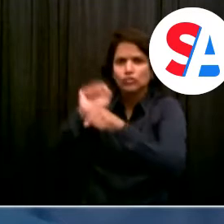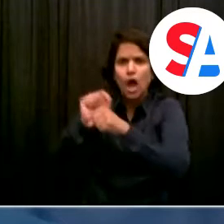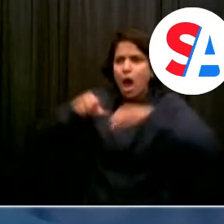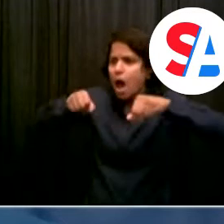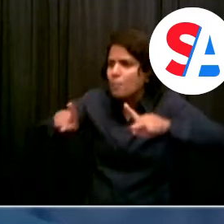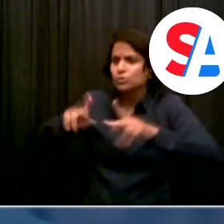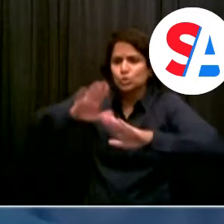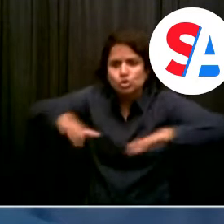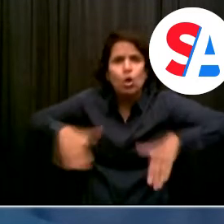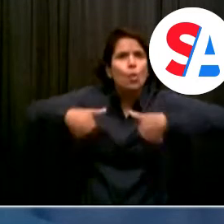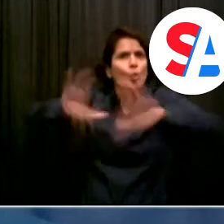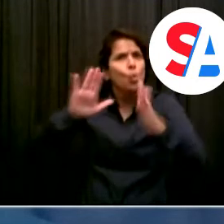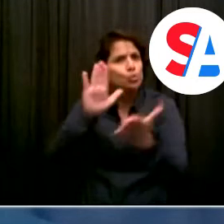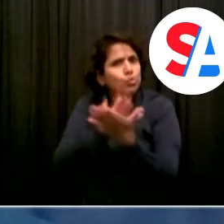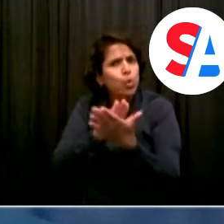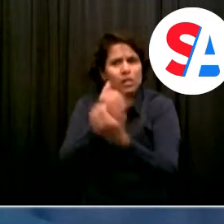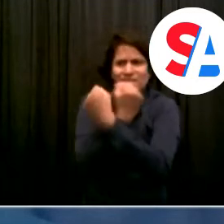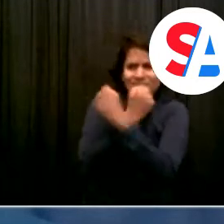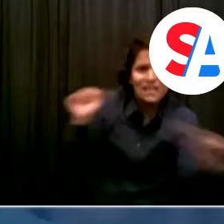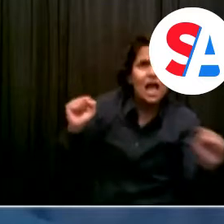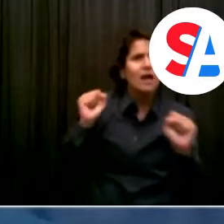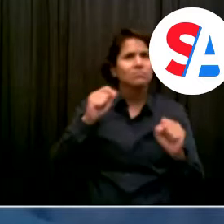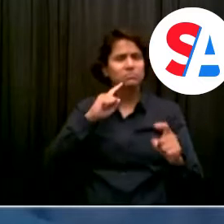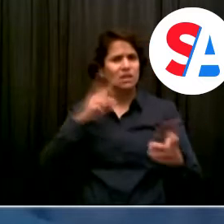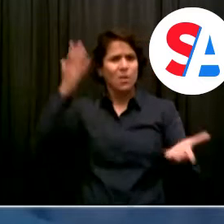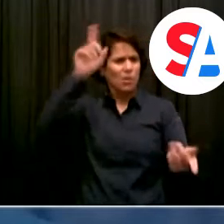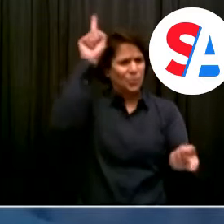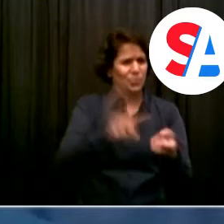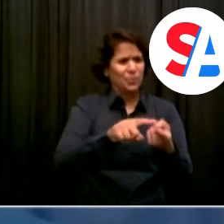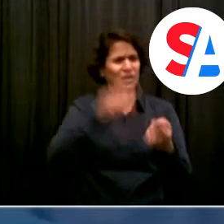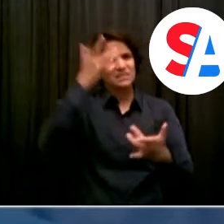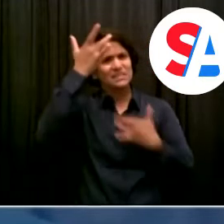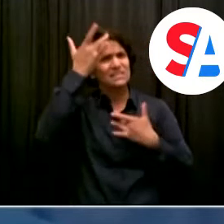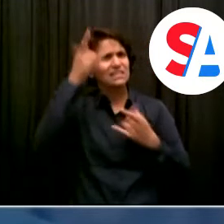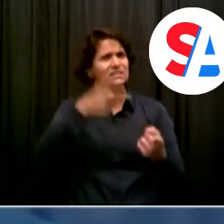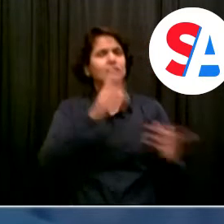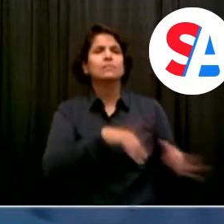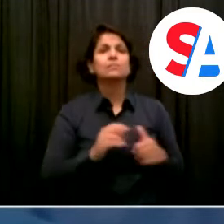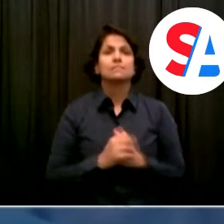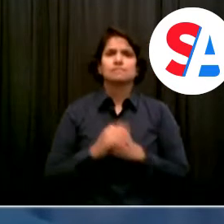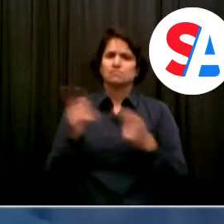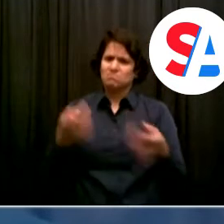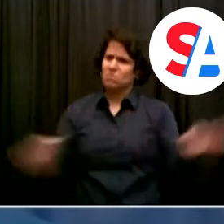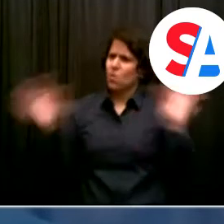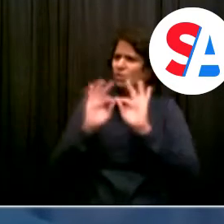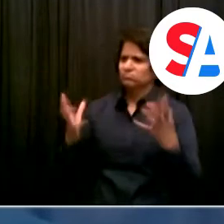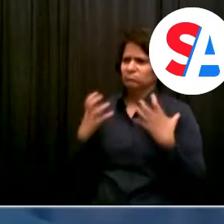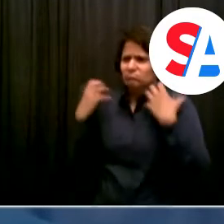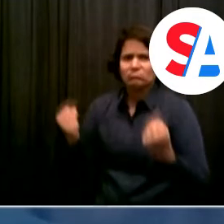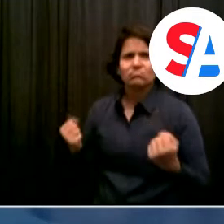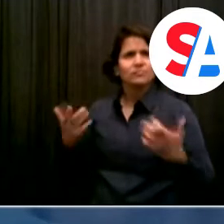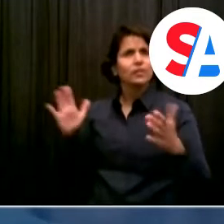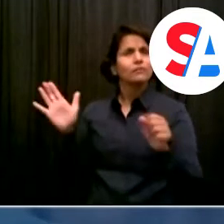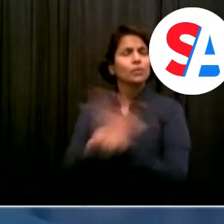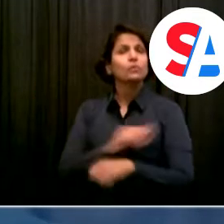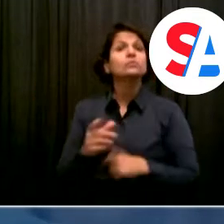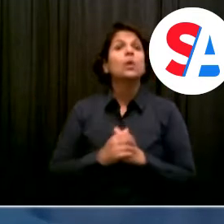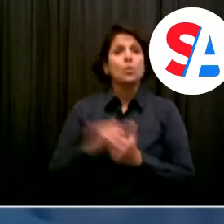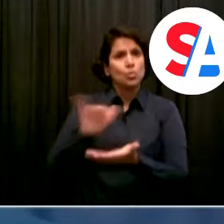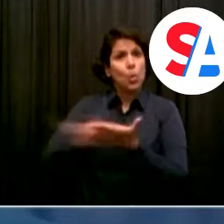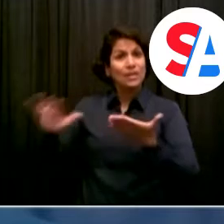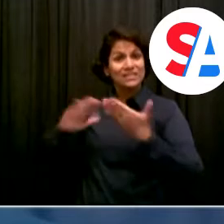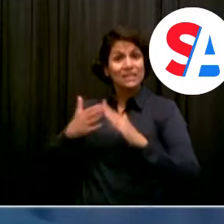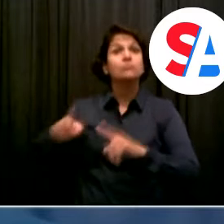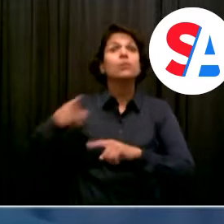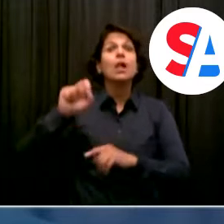This is about bringing back jobs, you name it. In September, everything's going to come together. September is the pivot